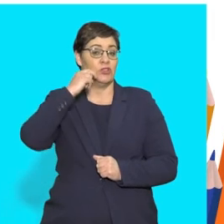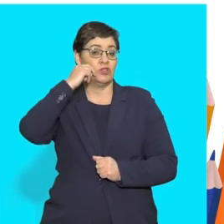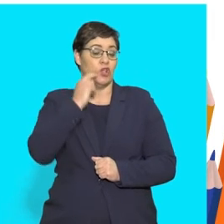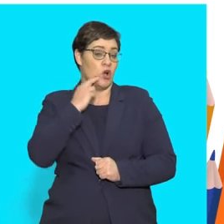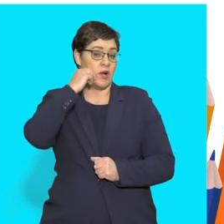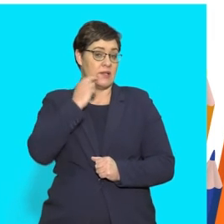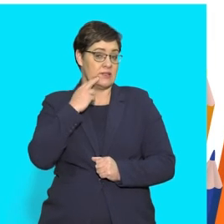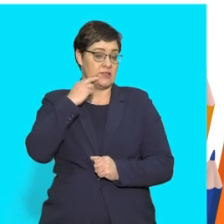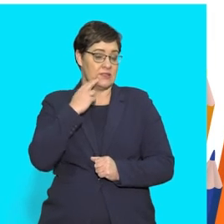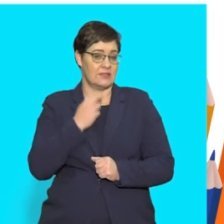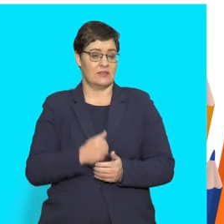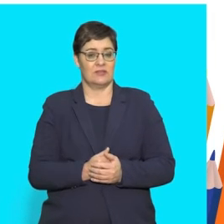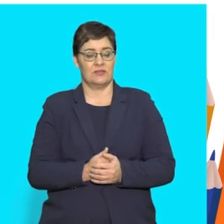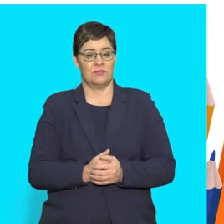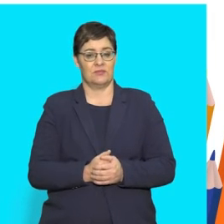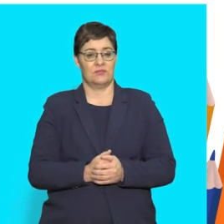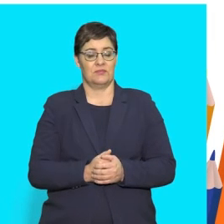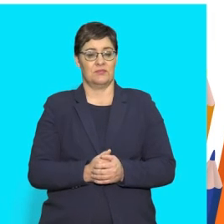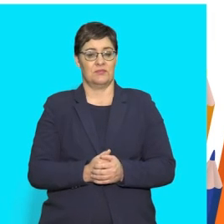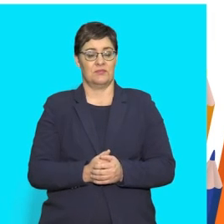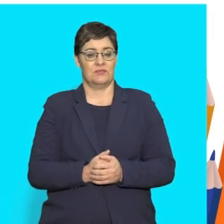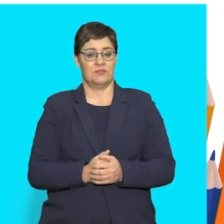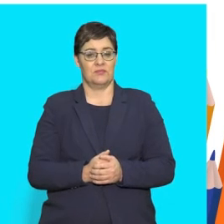Chocolate. 28.